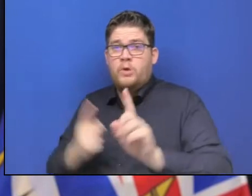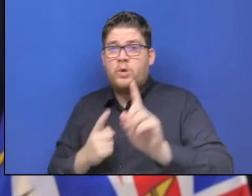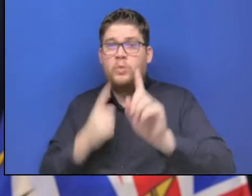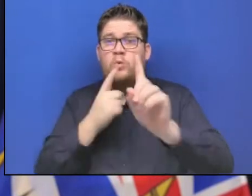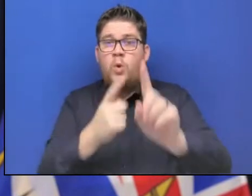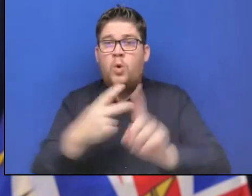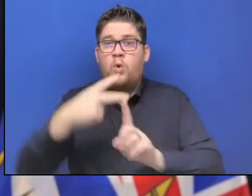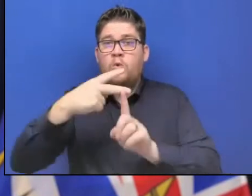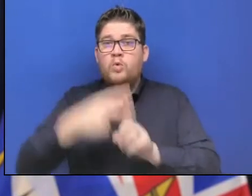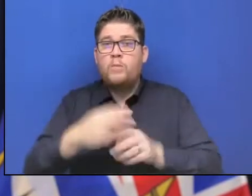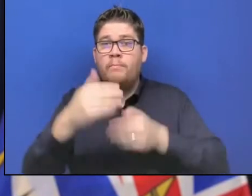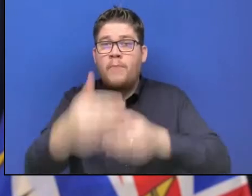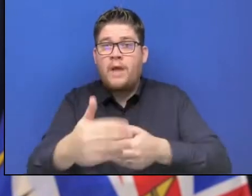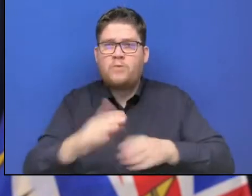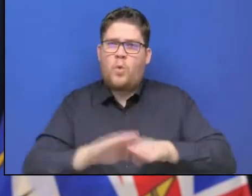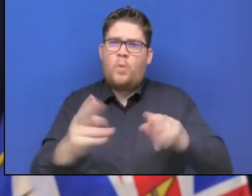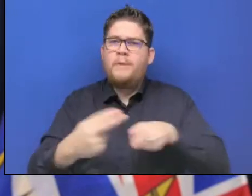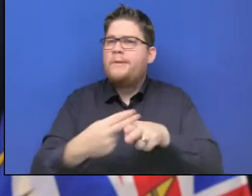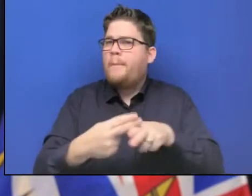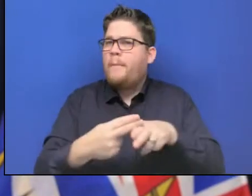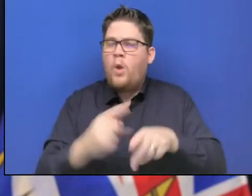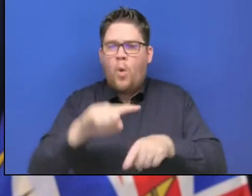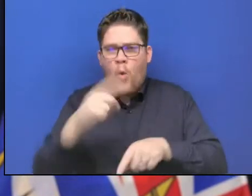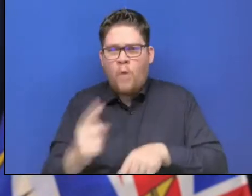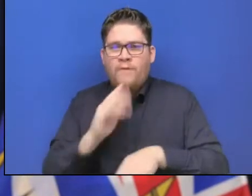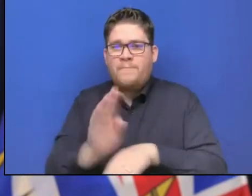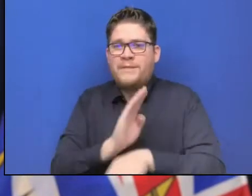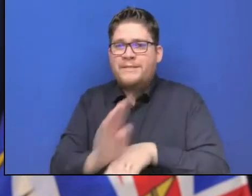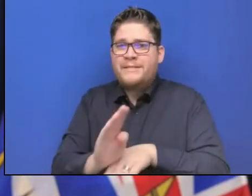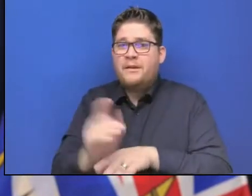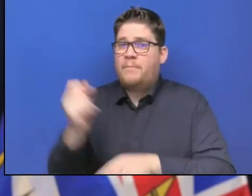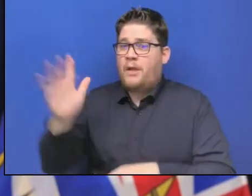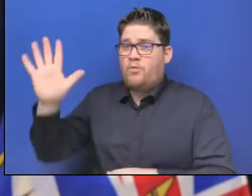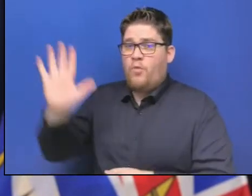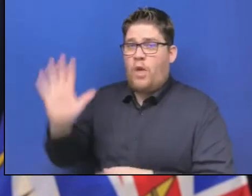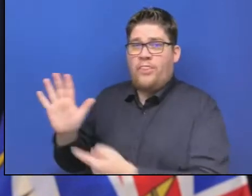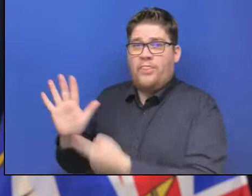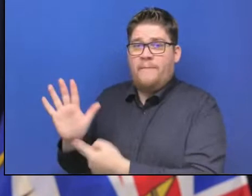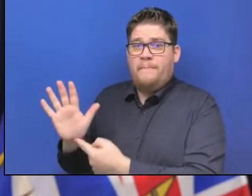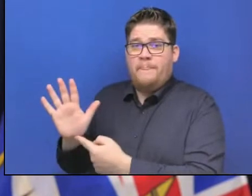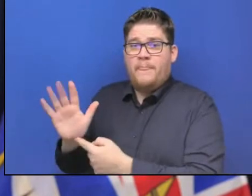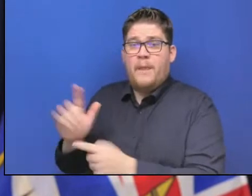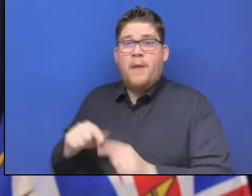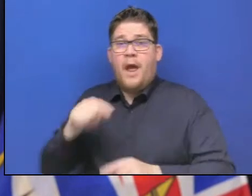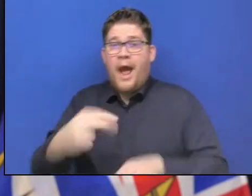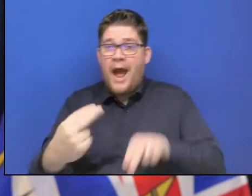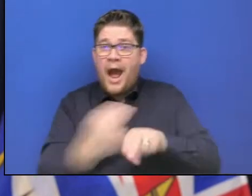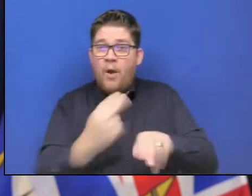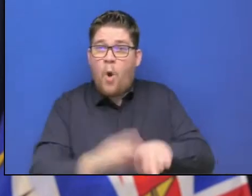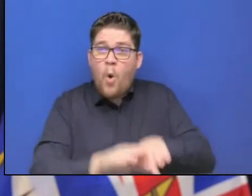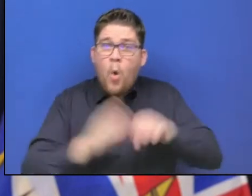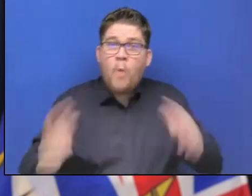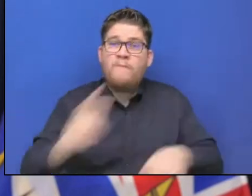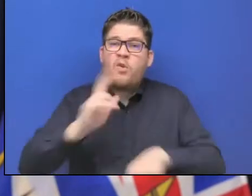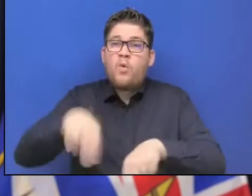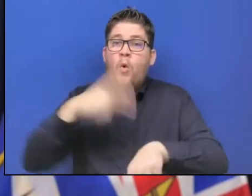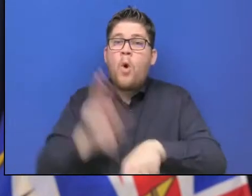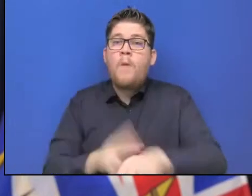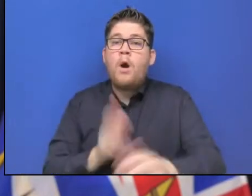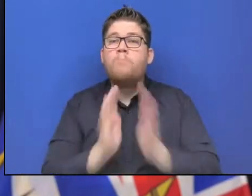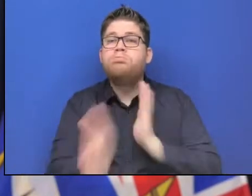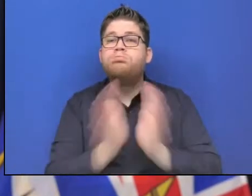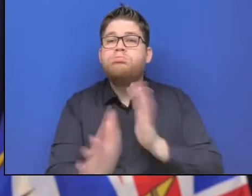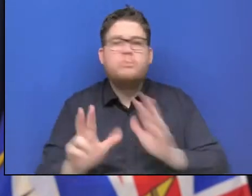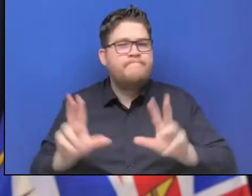obviously, like other highways that have been impacted, it won't be business as usual on the Coquihalla. There will be two segments, each 20 to 30